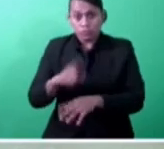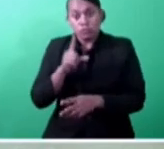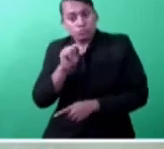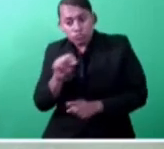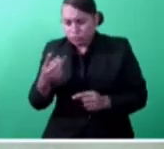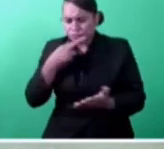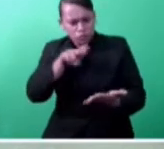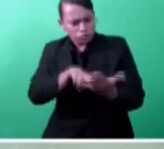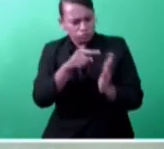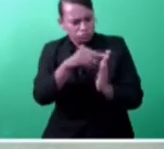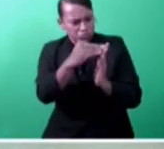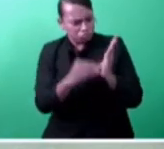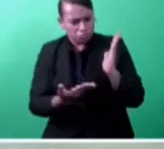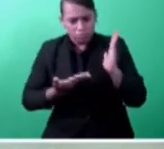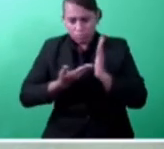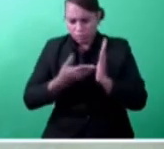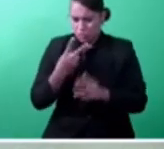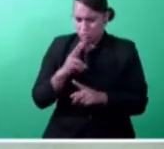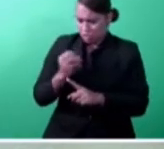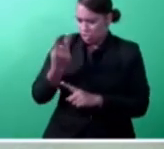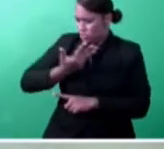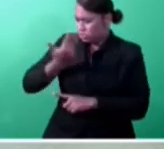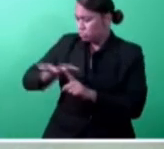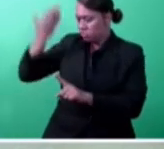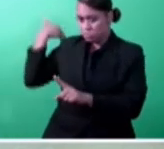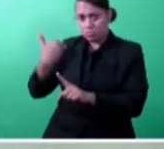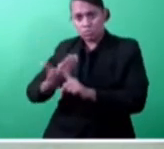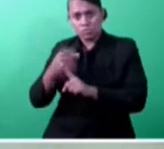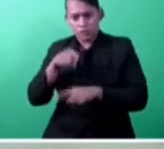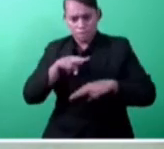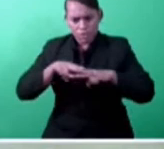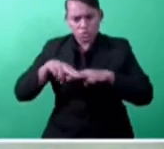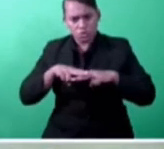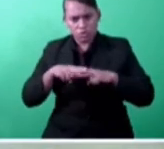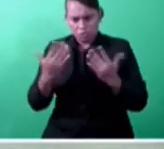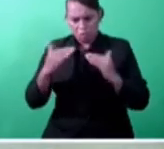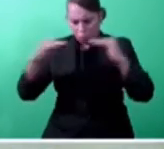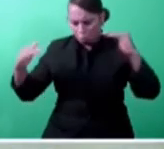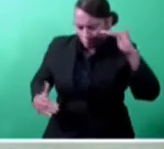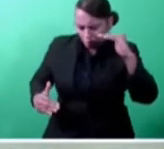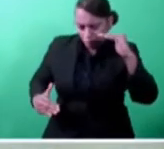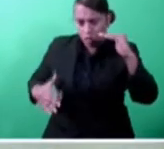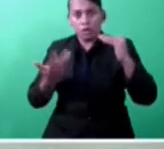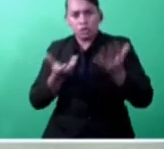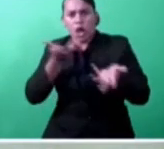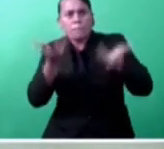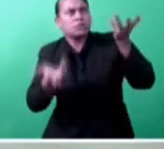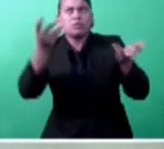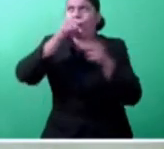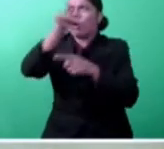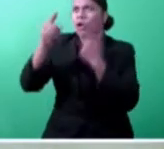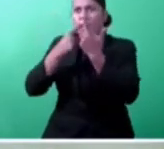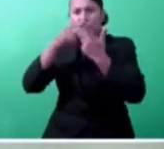in October 2019, Fiji has dropped a rank from 101 to 102. It is